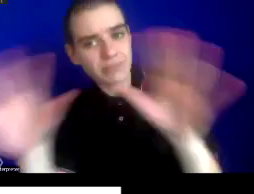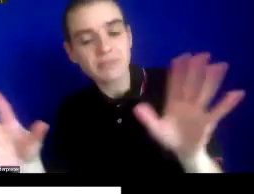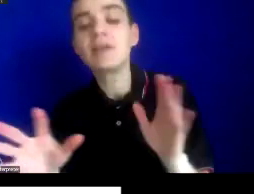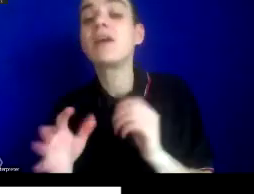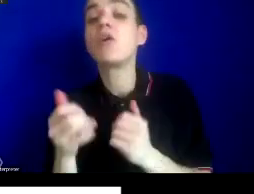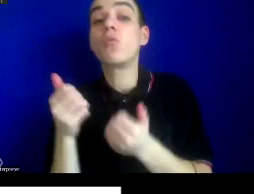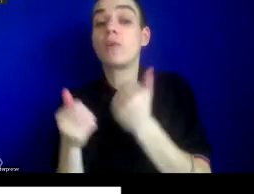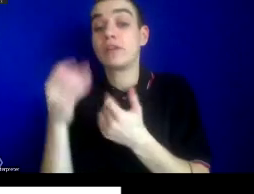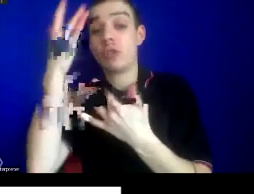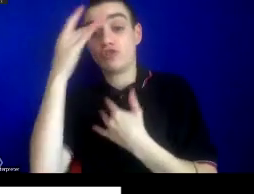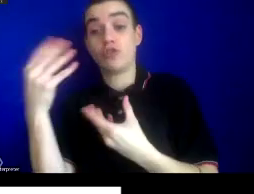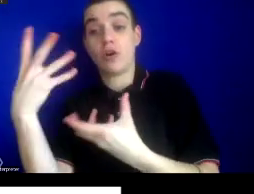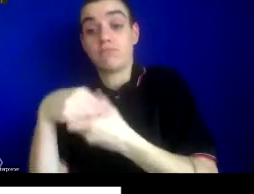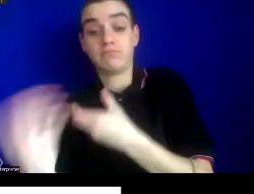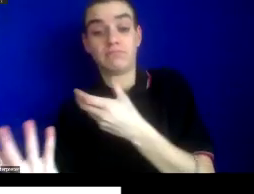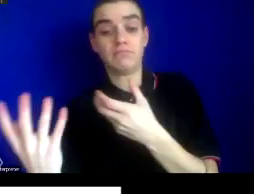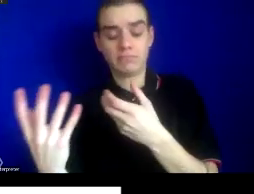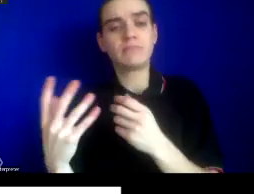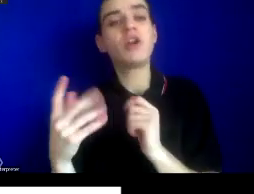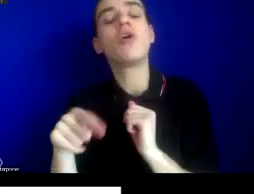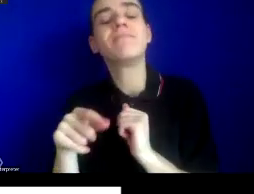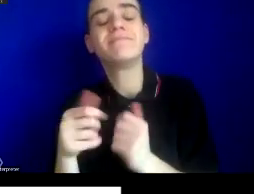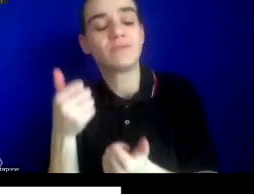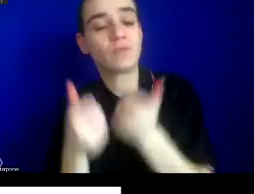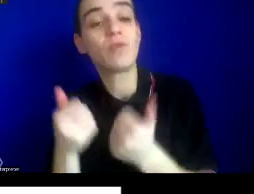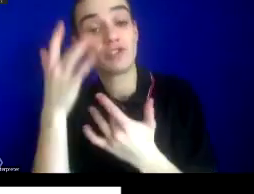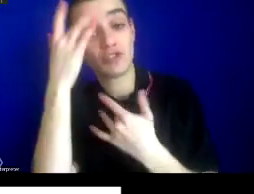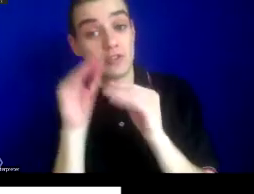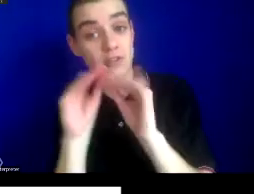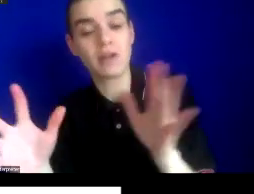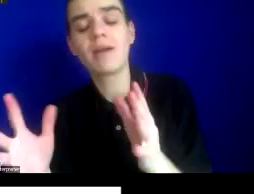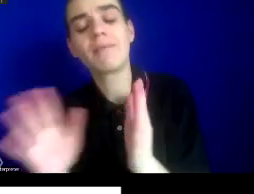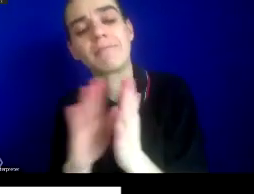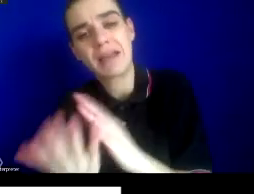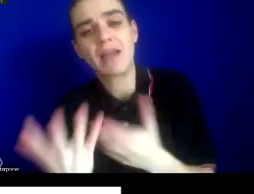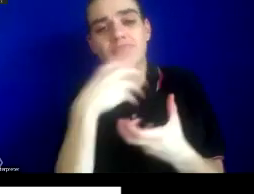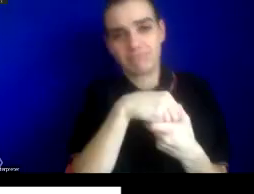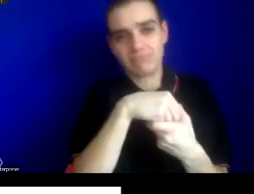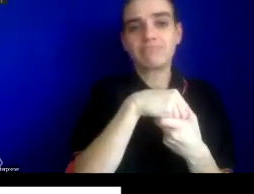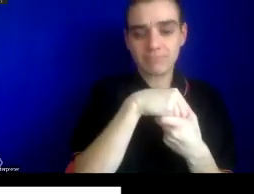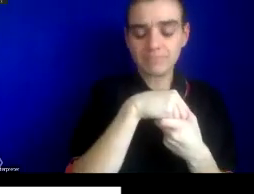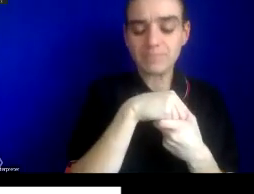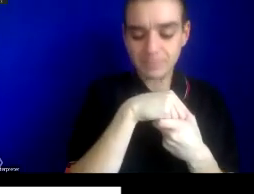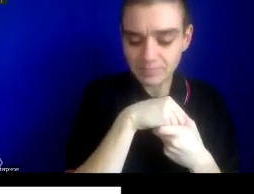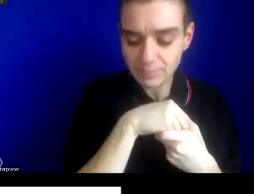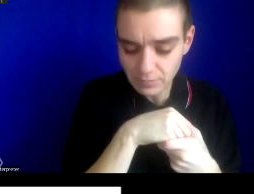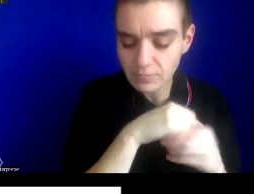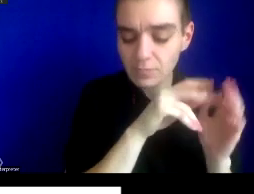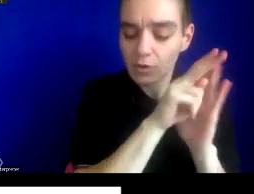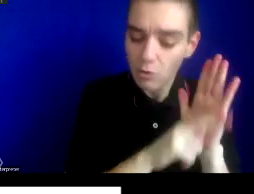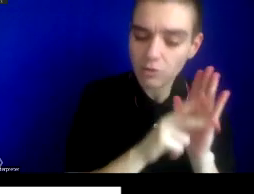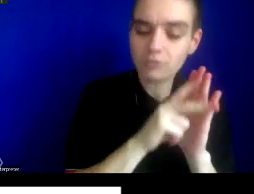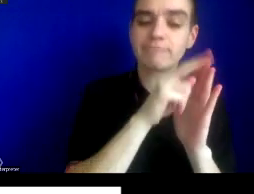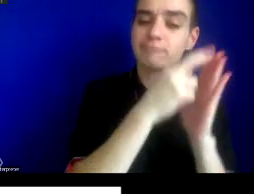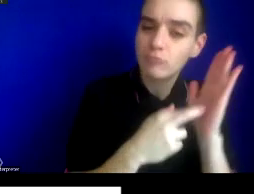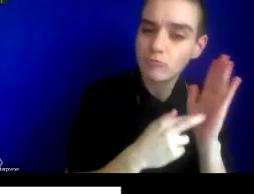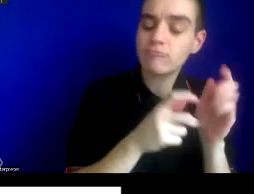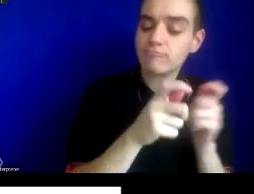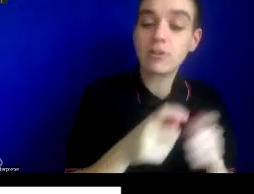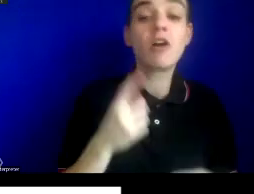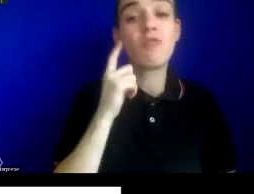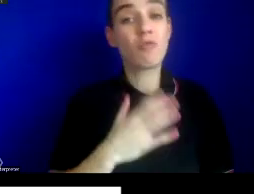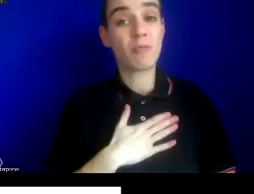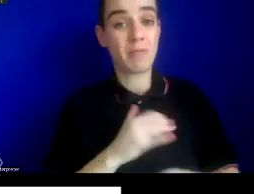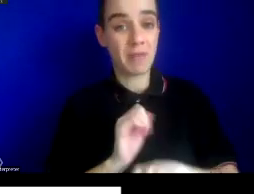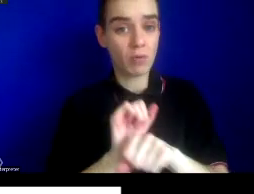the focus of international response and which do not? And the argument of my work is that in order to understand how global health priorities are